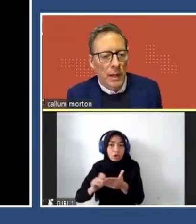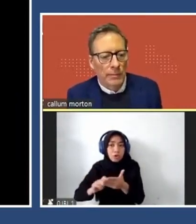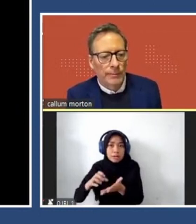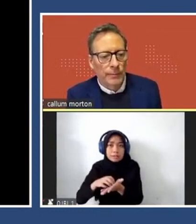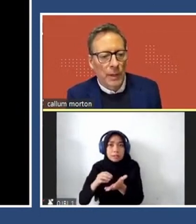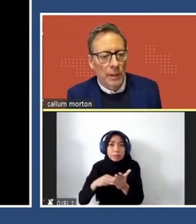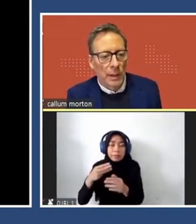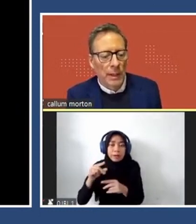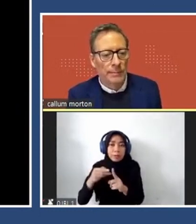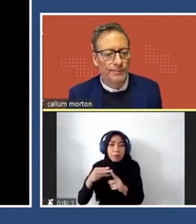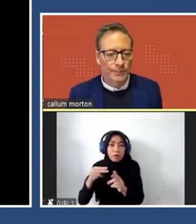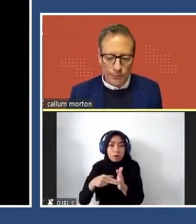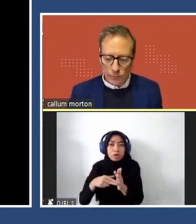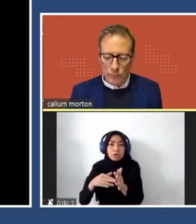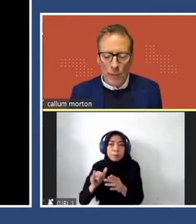VCA.